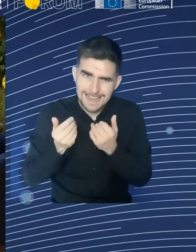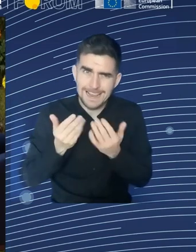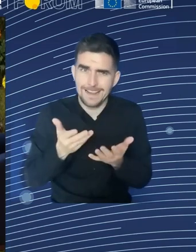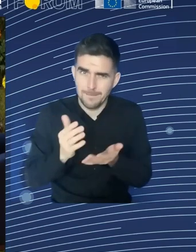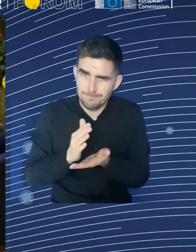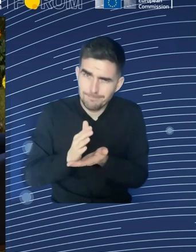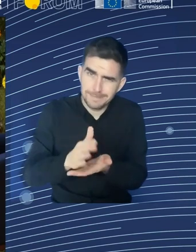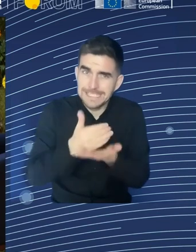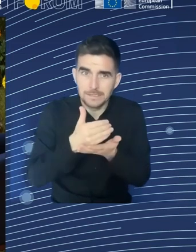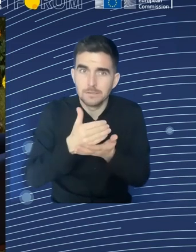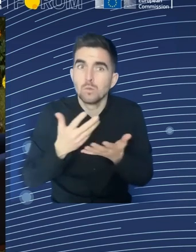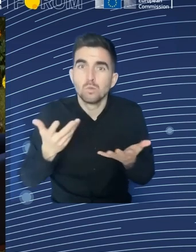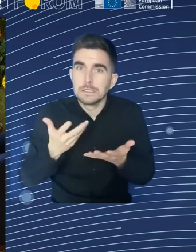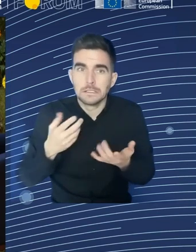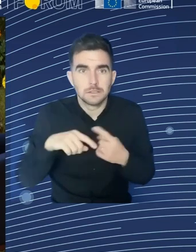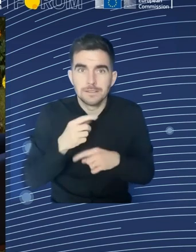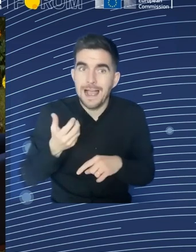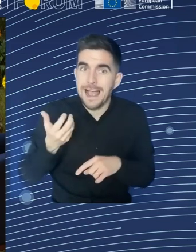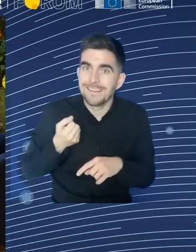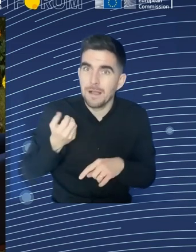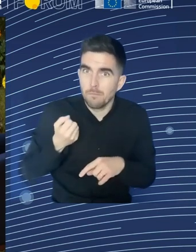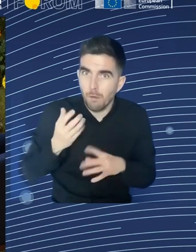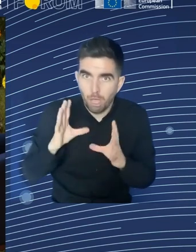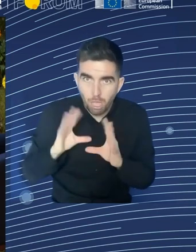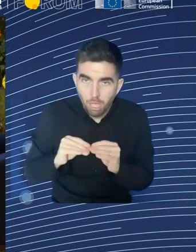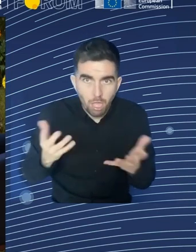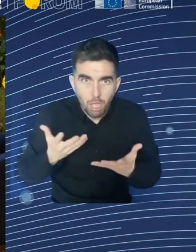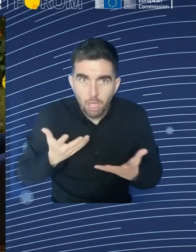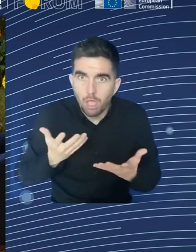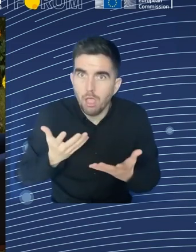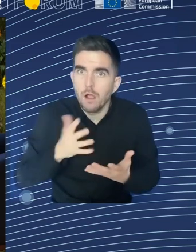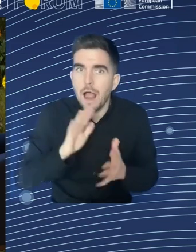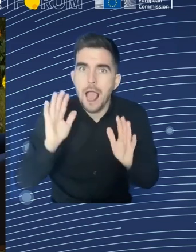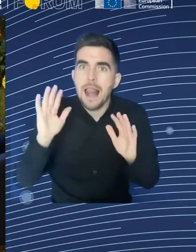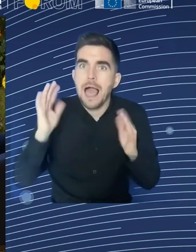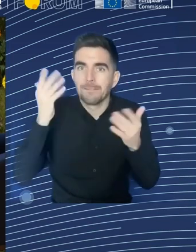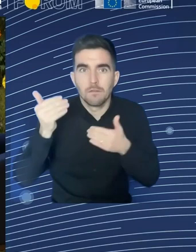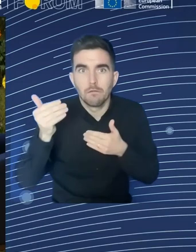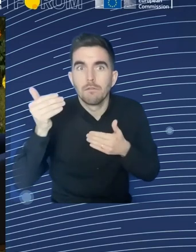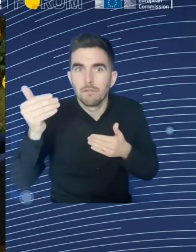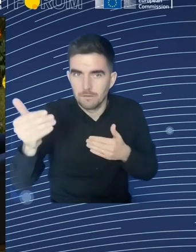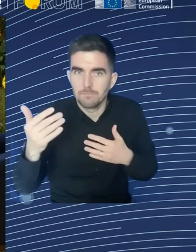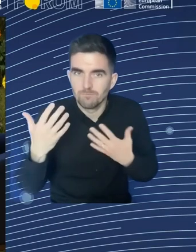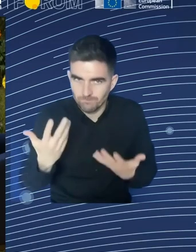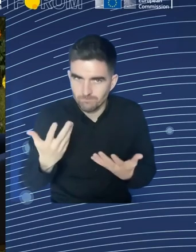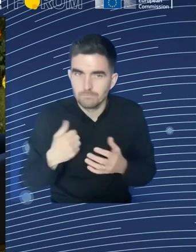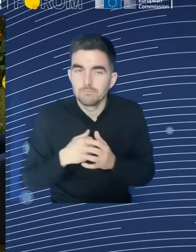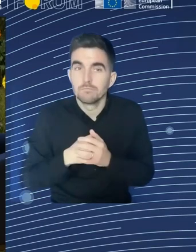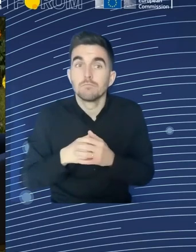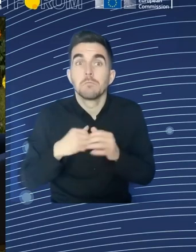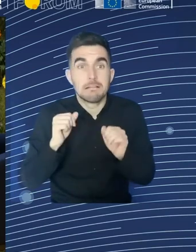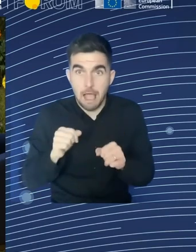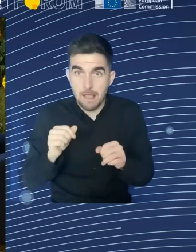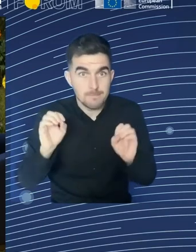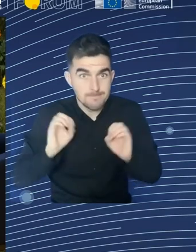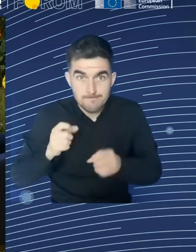labor market, where we basically have crowded out the lowest paid jobs, I think that climate, in a